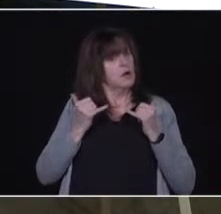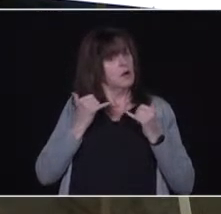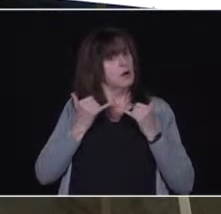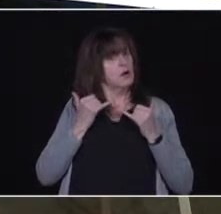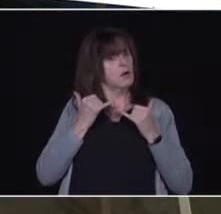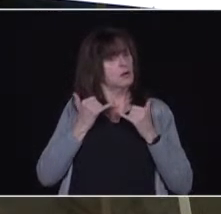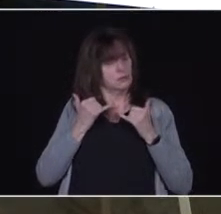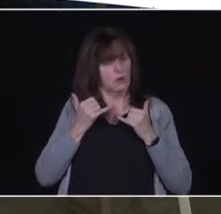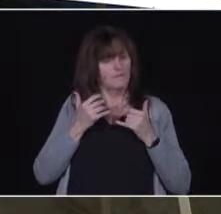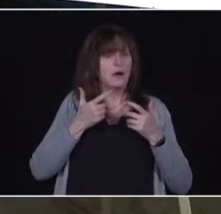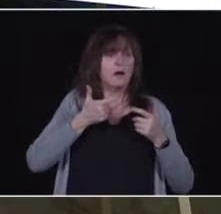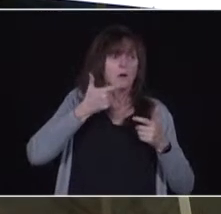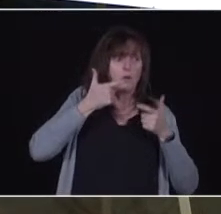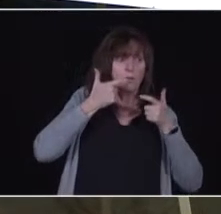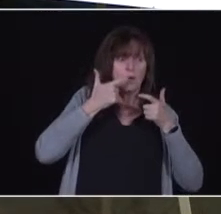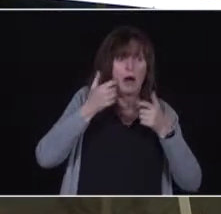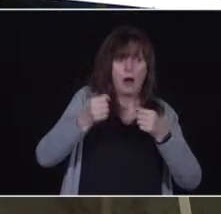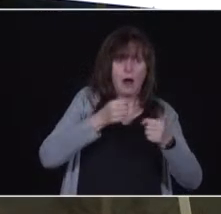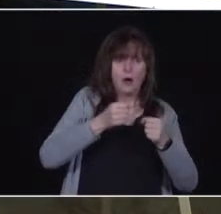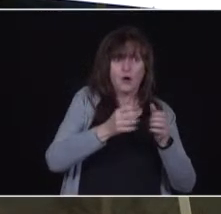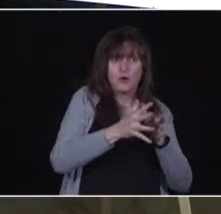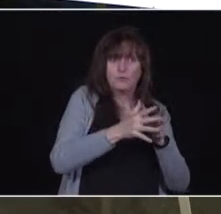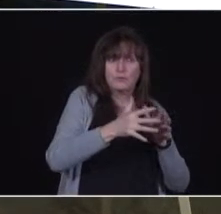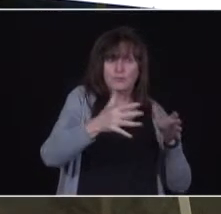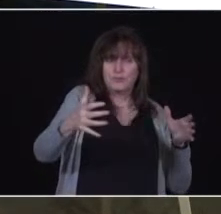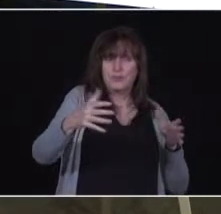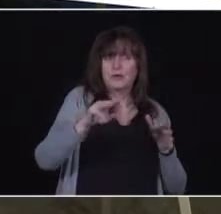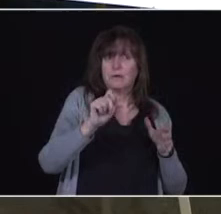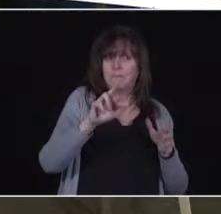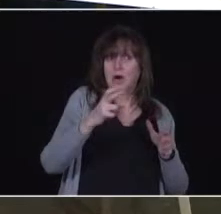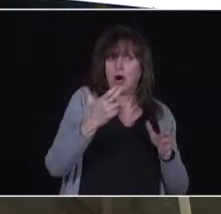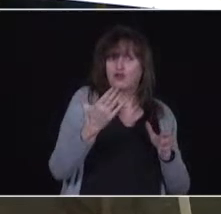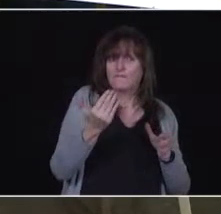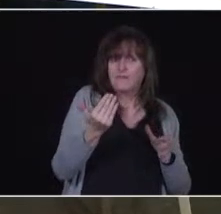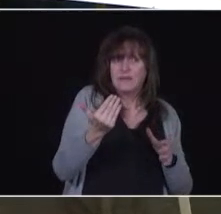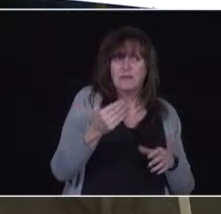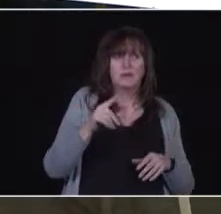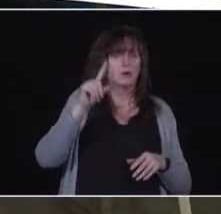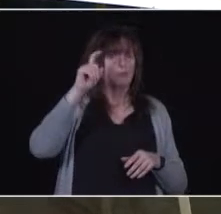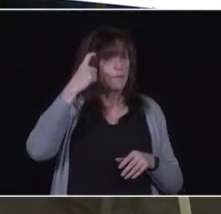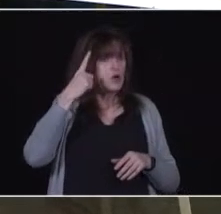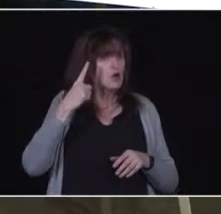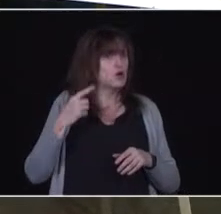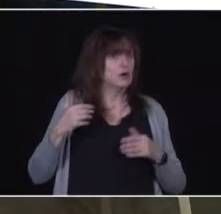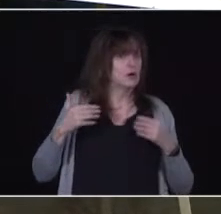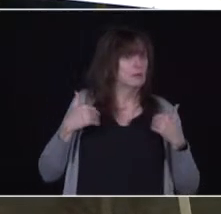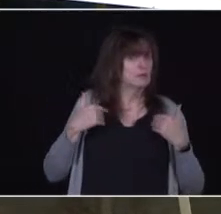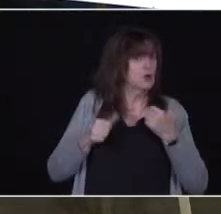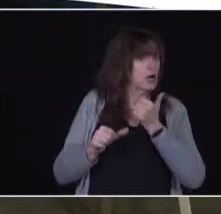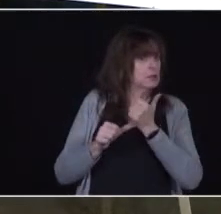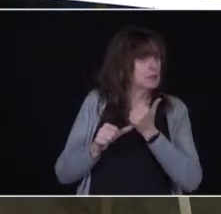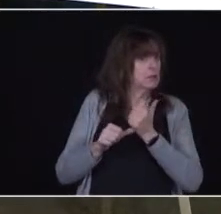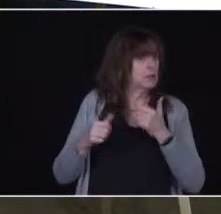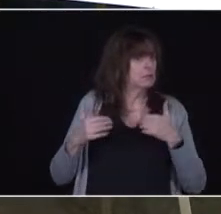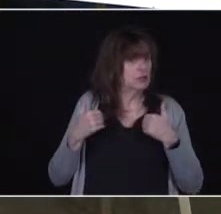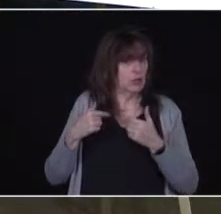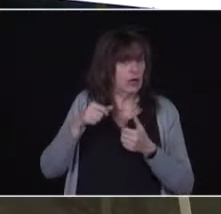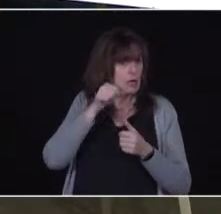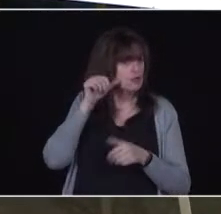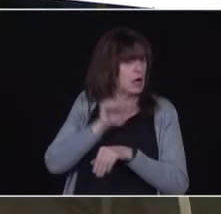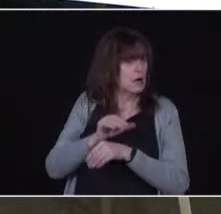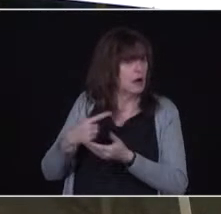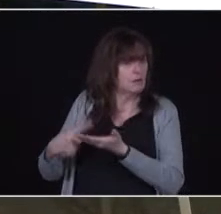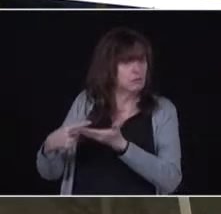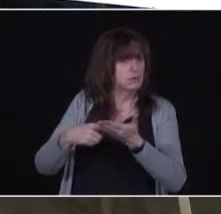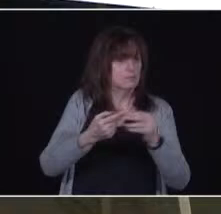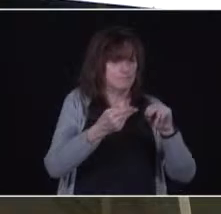on the 15th of March. I talked to the premier ministers and deputy ministers last night and we're all agreeing we're going to surge up on 15